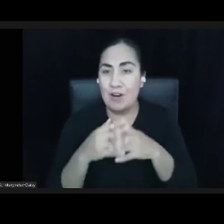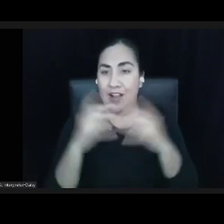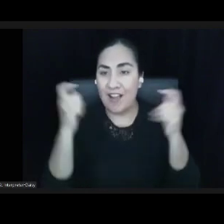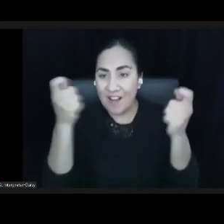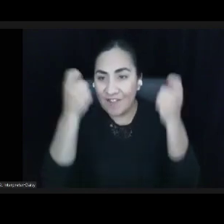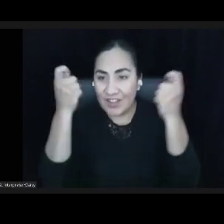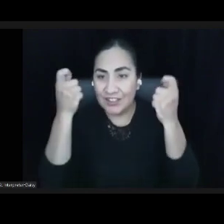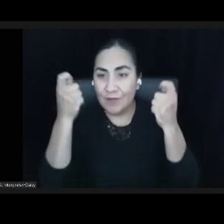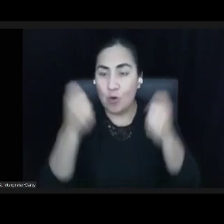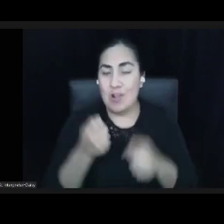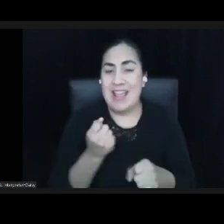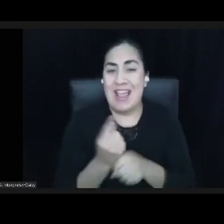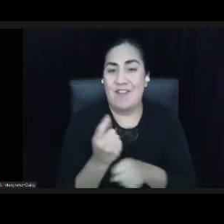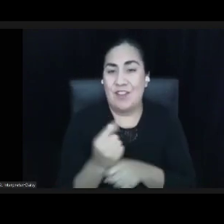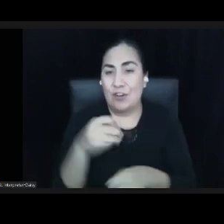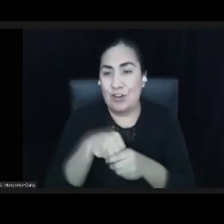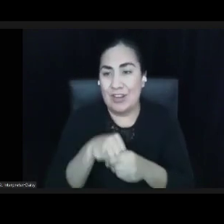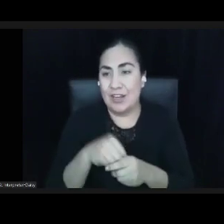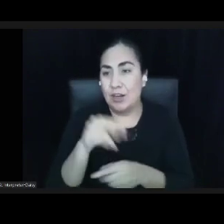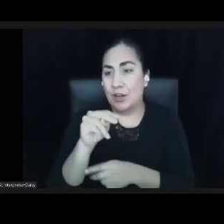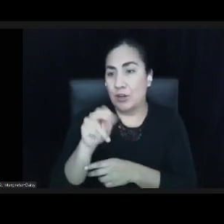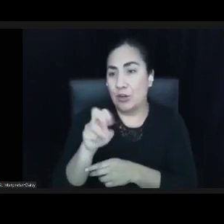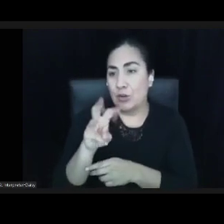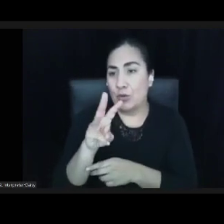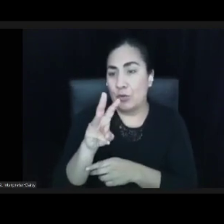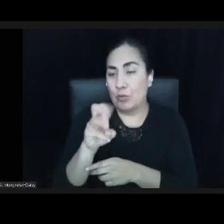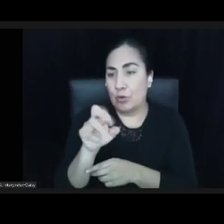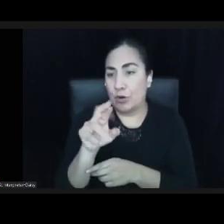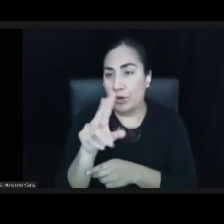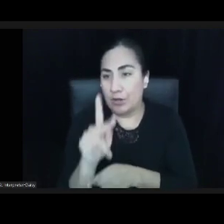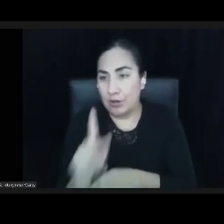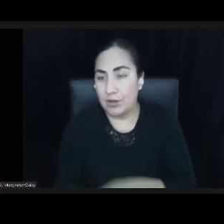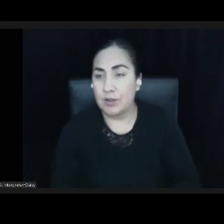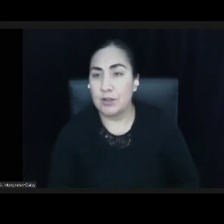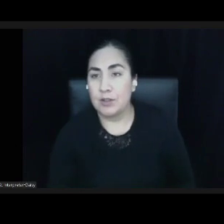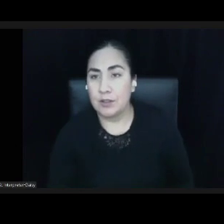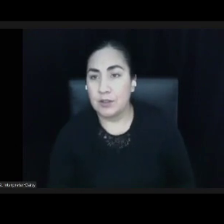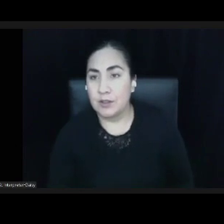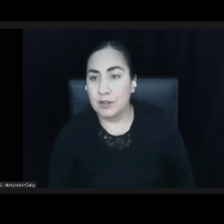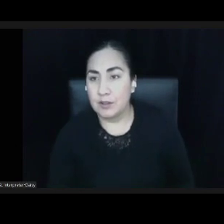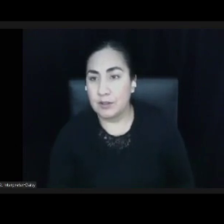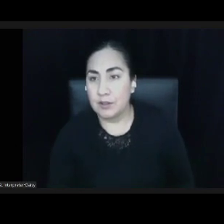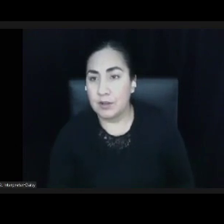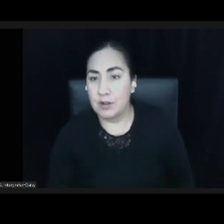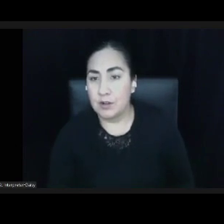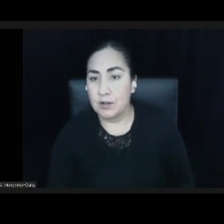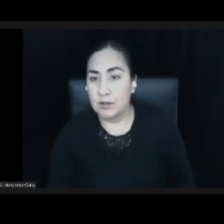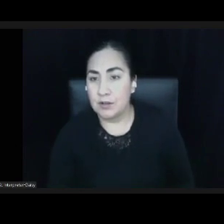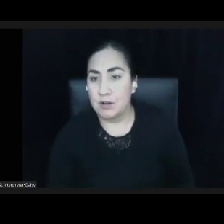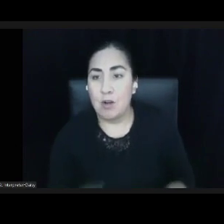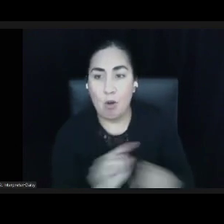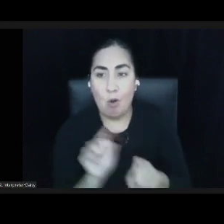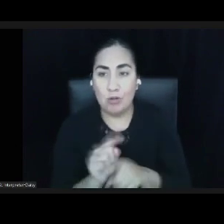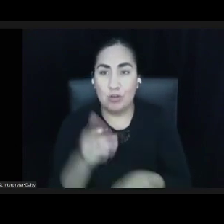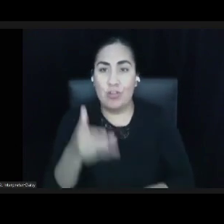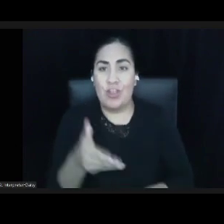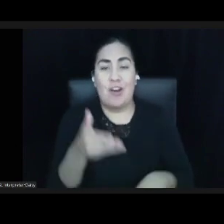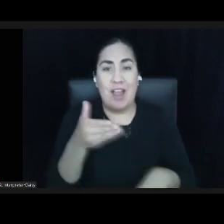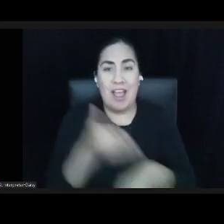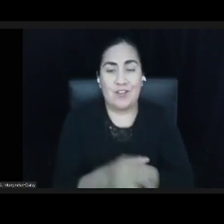And the foundation has also been there for New Jersey nonprofits after 9-11, the financial collapse of